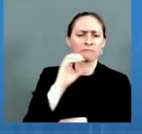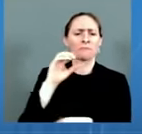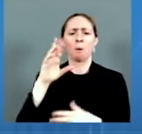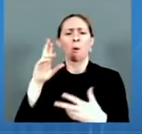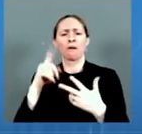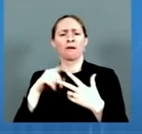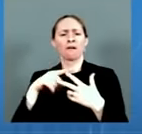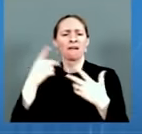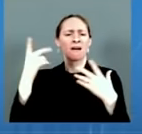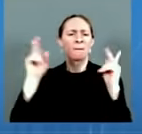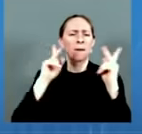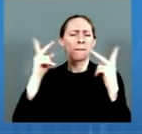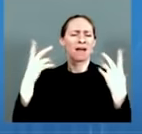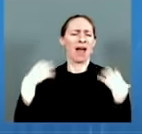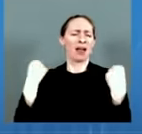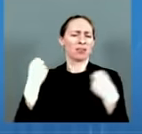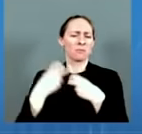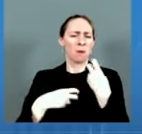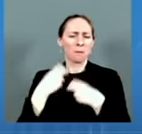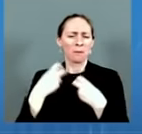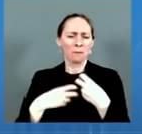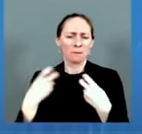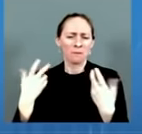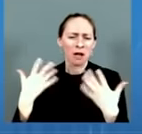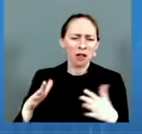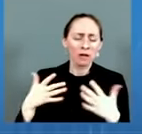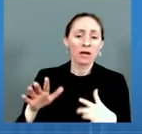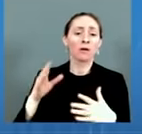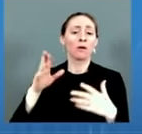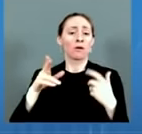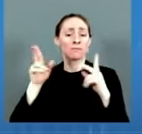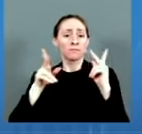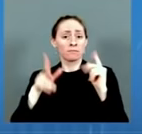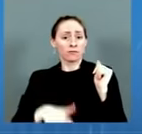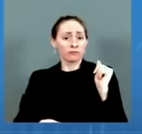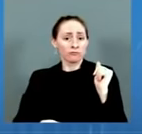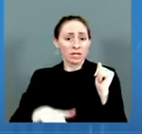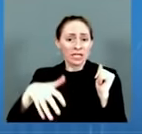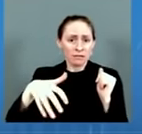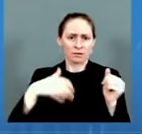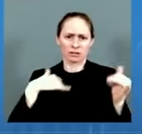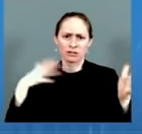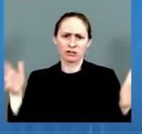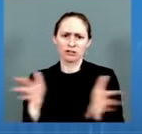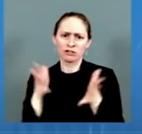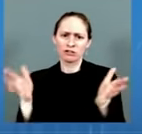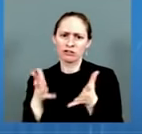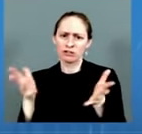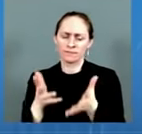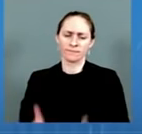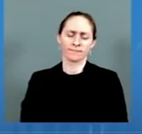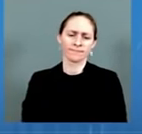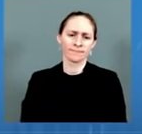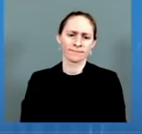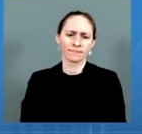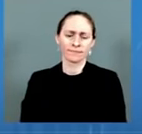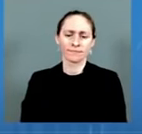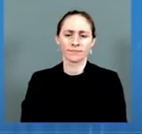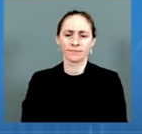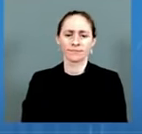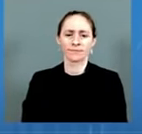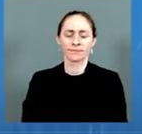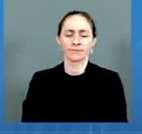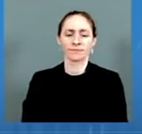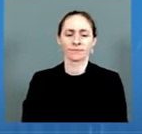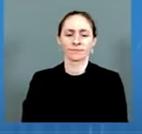Overall, we're now getting booster shots to millions of Americans each week. In fact, across the first two weeks of December, we've gotten